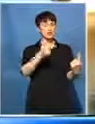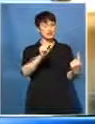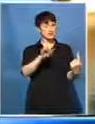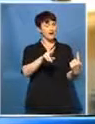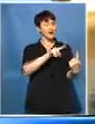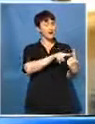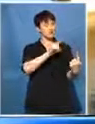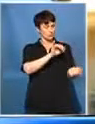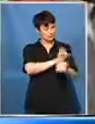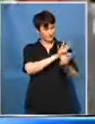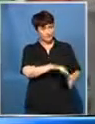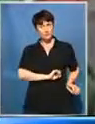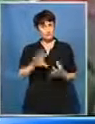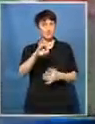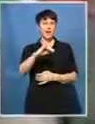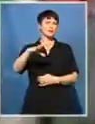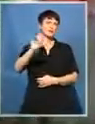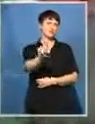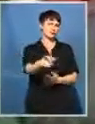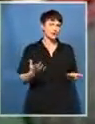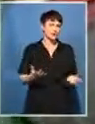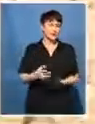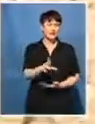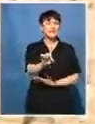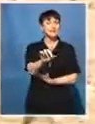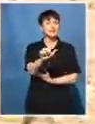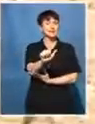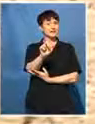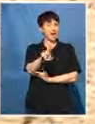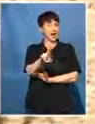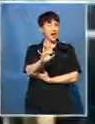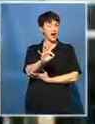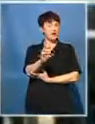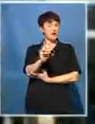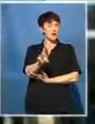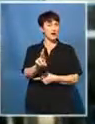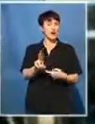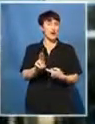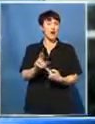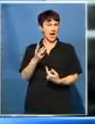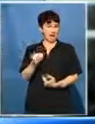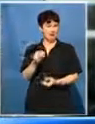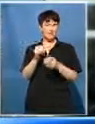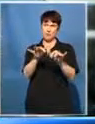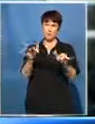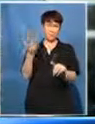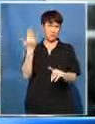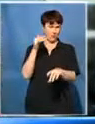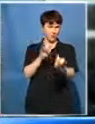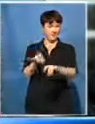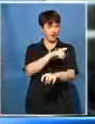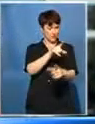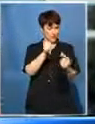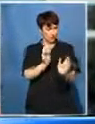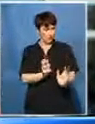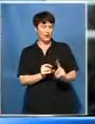doubt about the responsibility in Darfur and the victims in Darfur are still waiting. While the investigation of non-compliance against South